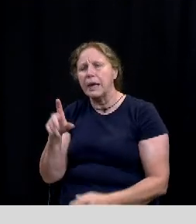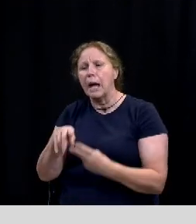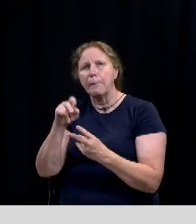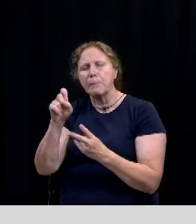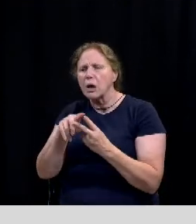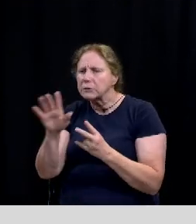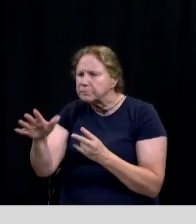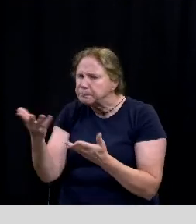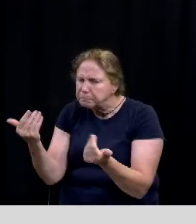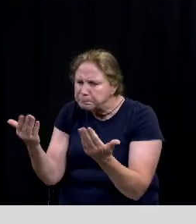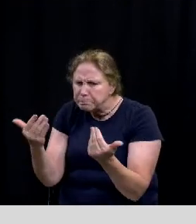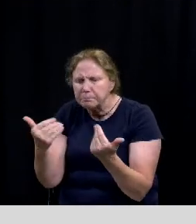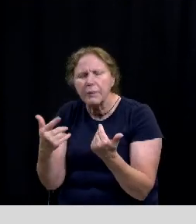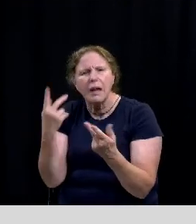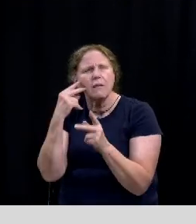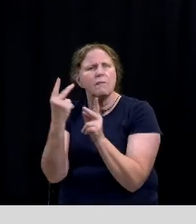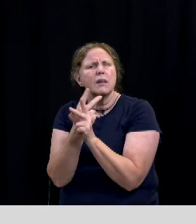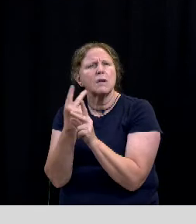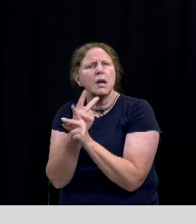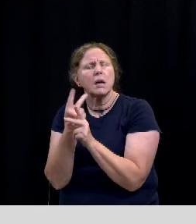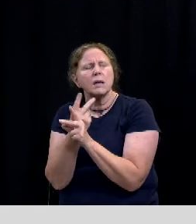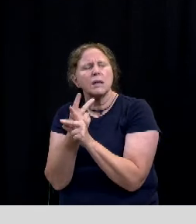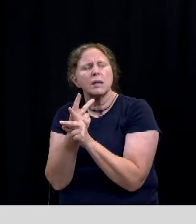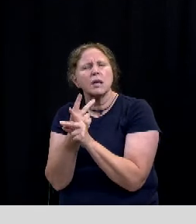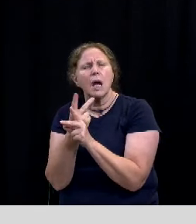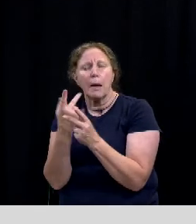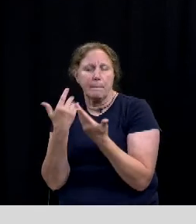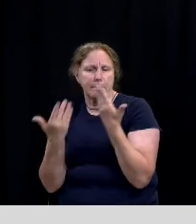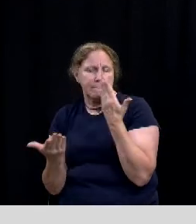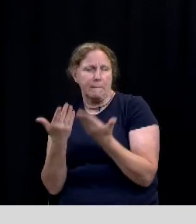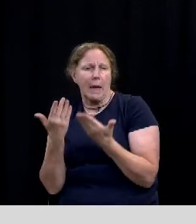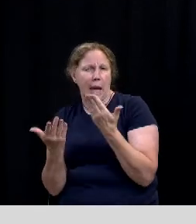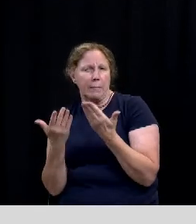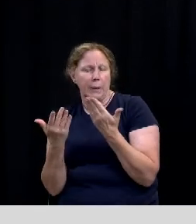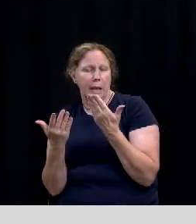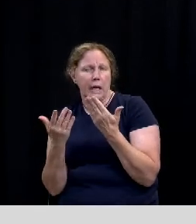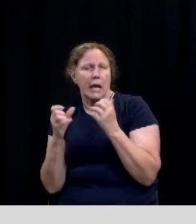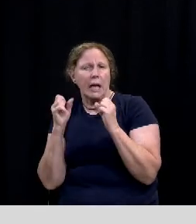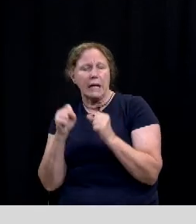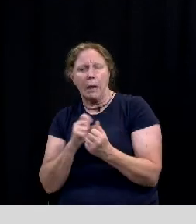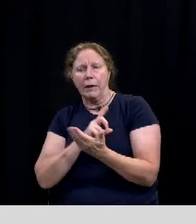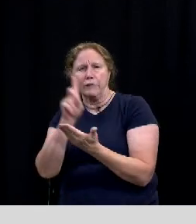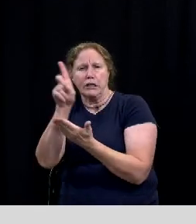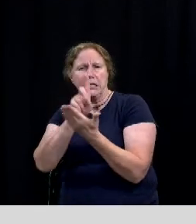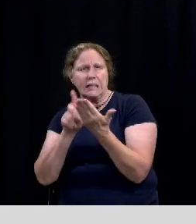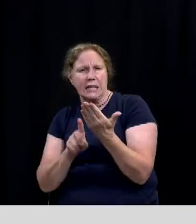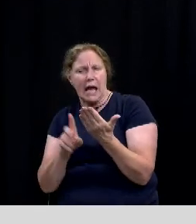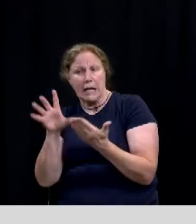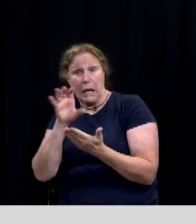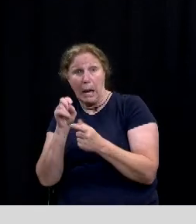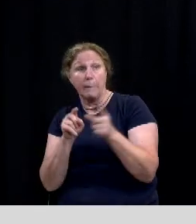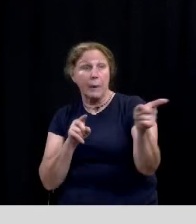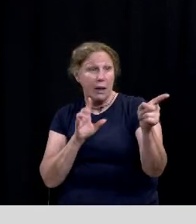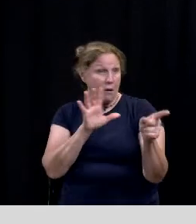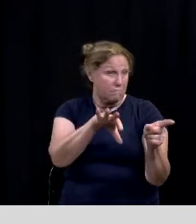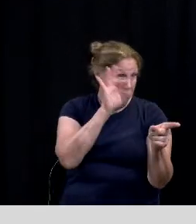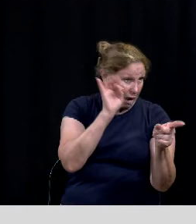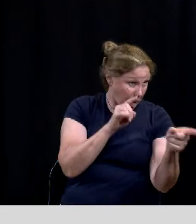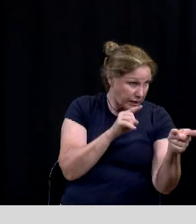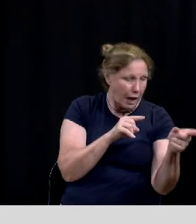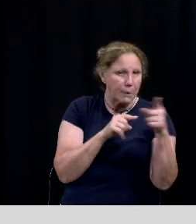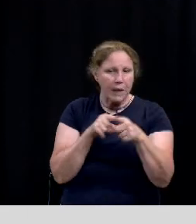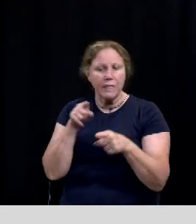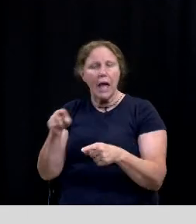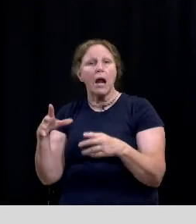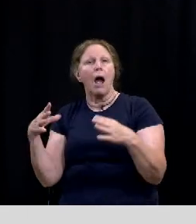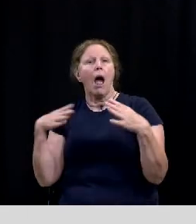to work through the work through the possibility of finding a design firm to really level up our our holiday